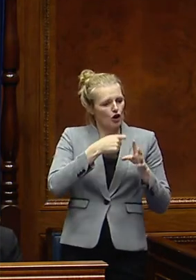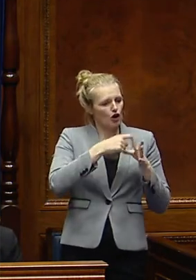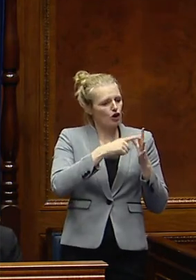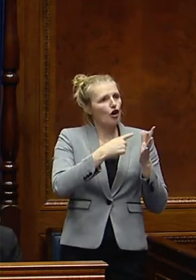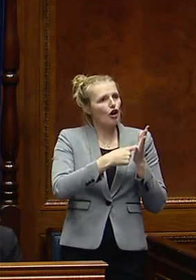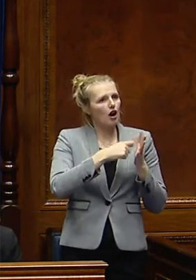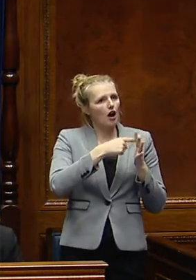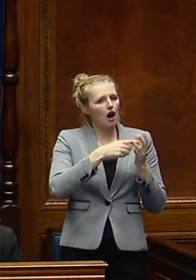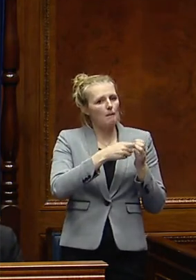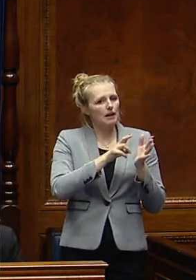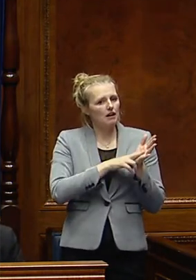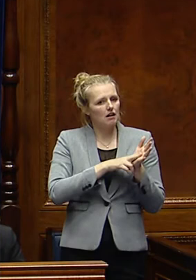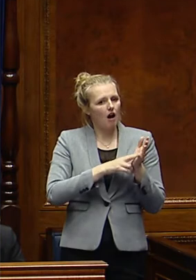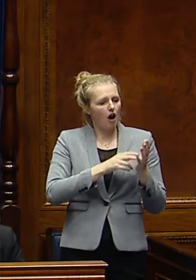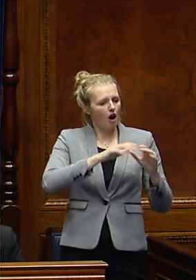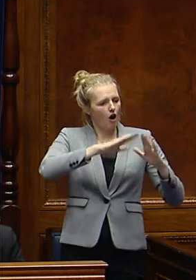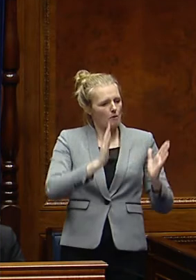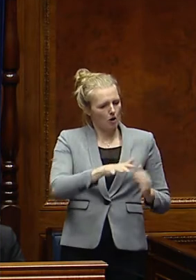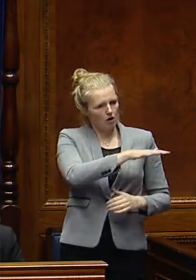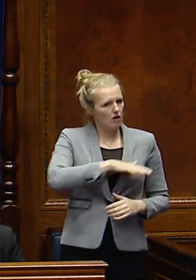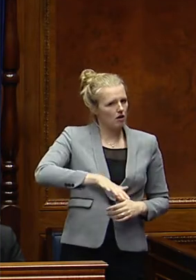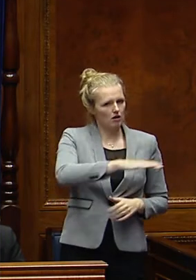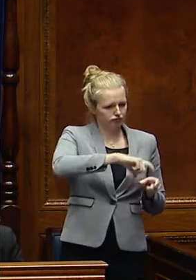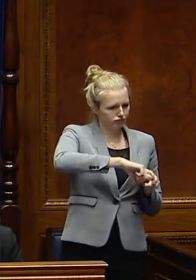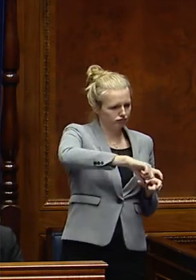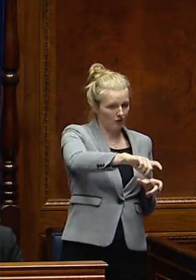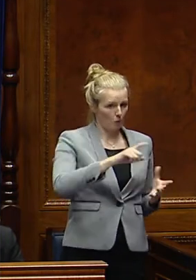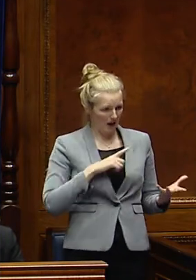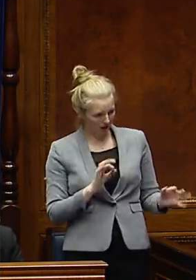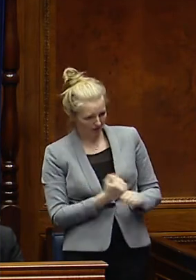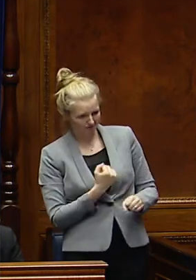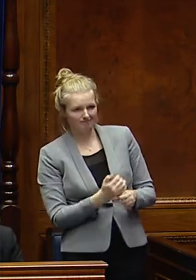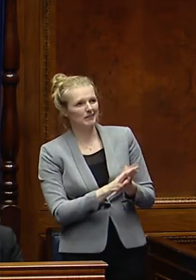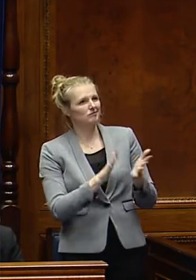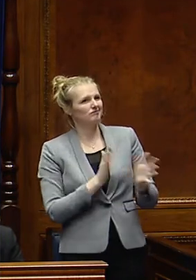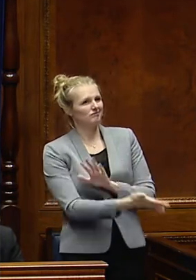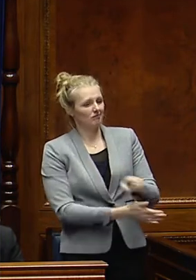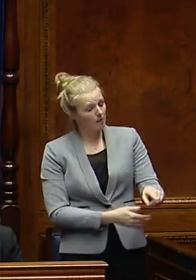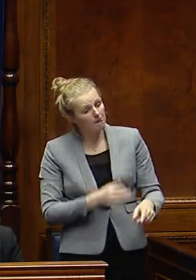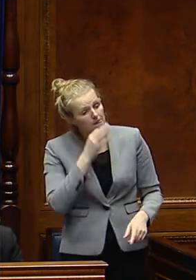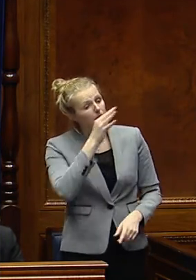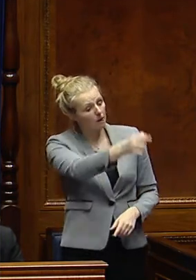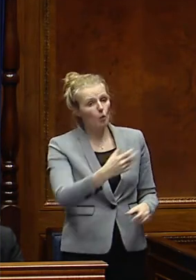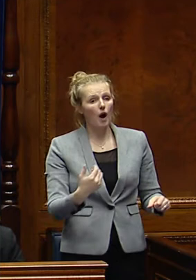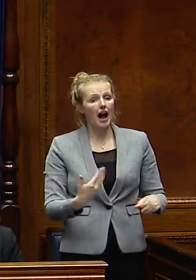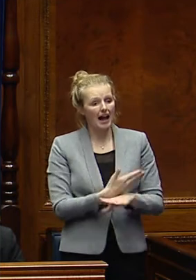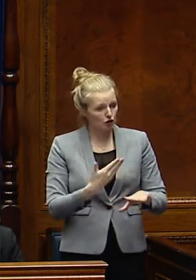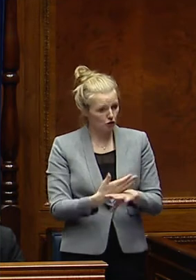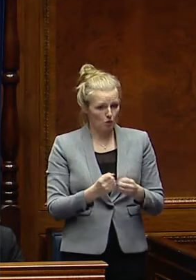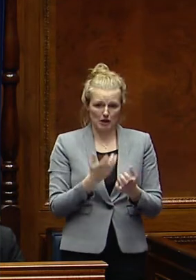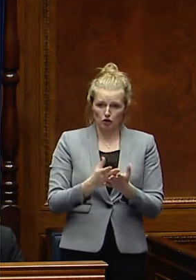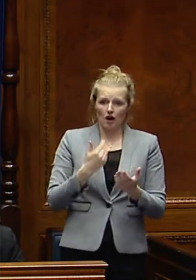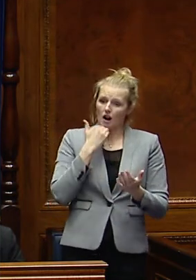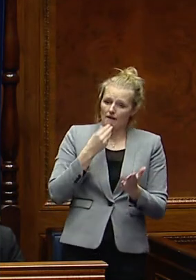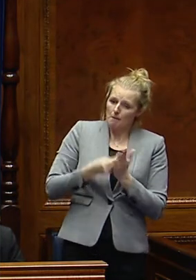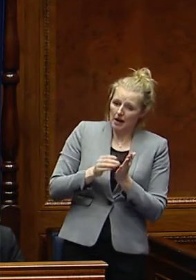Harbour, for being destroyed through lack of upkeep. So, I would like to ask the Minister what action that she will take to resource her department so that